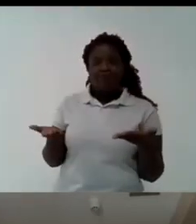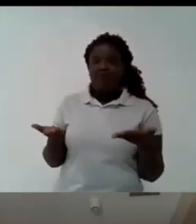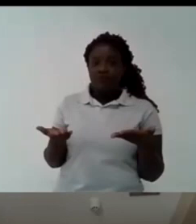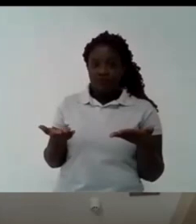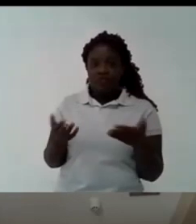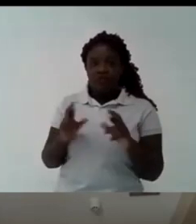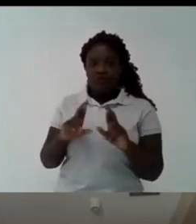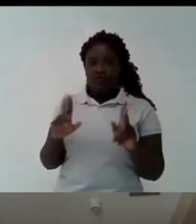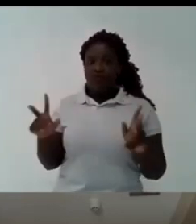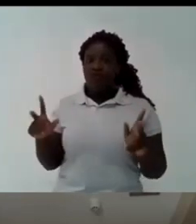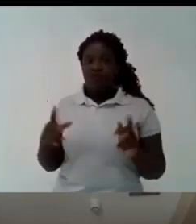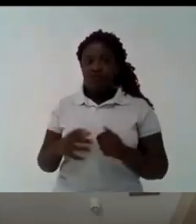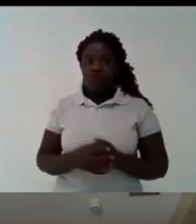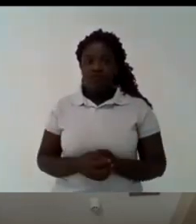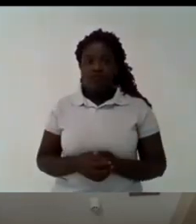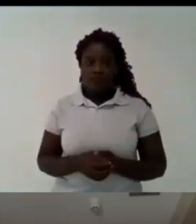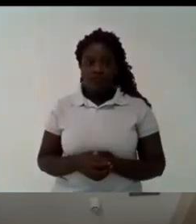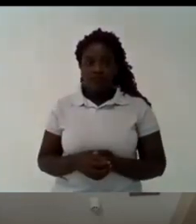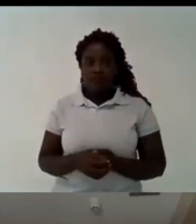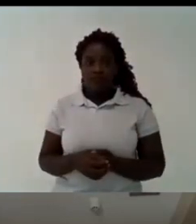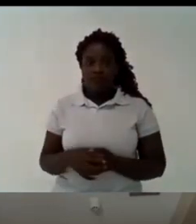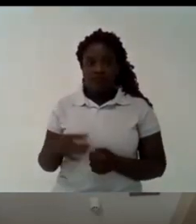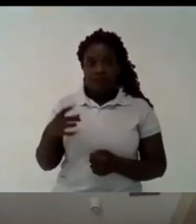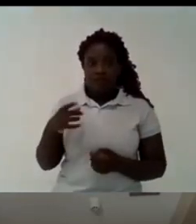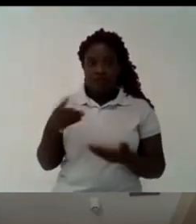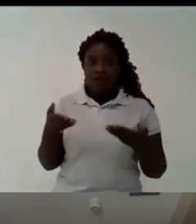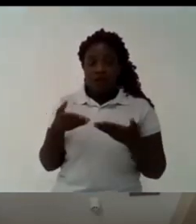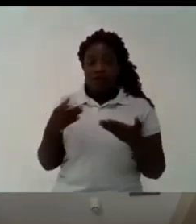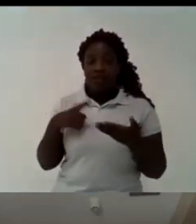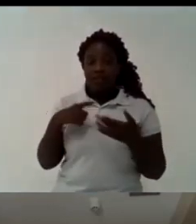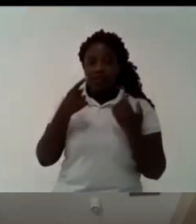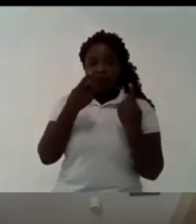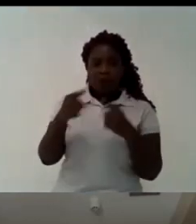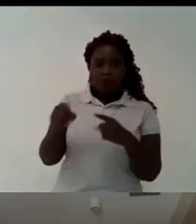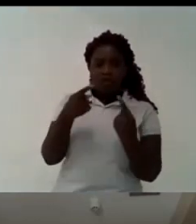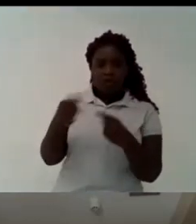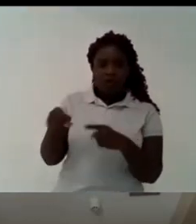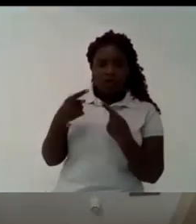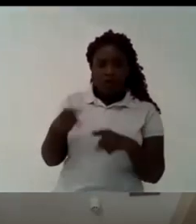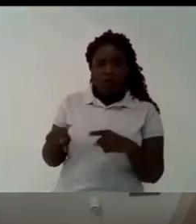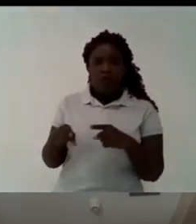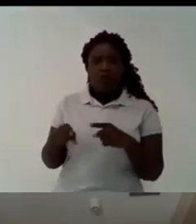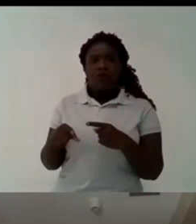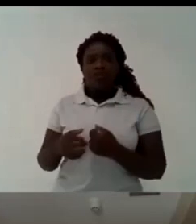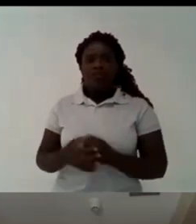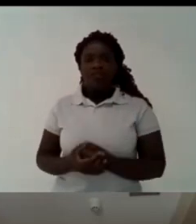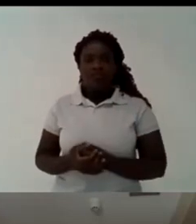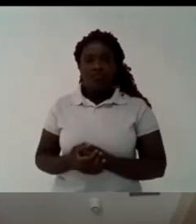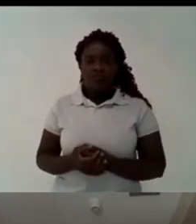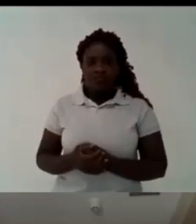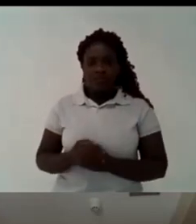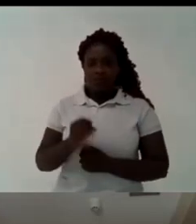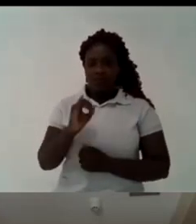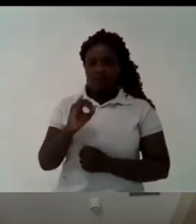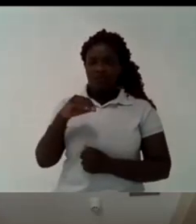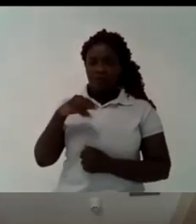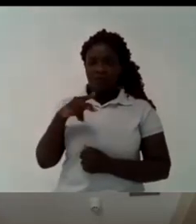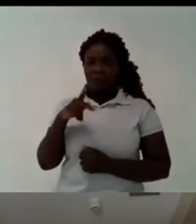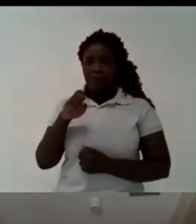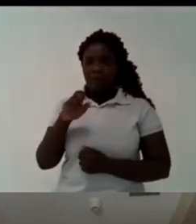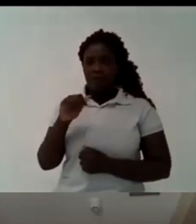even shorter so what we are seeing now we are seeing threats to our democracy